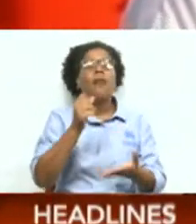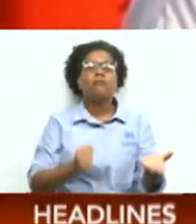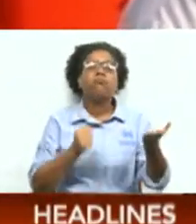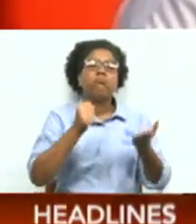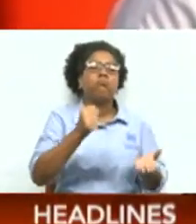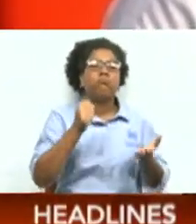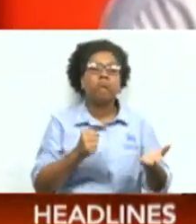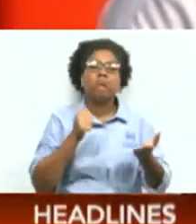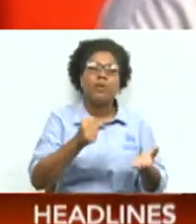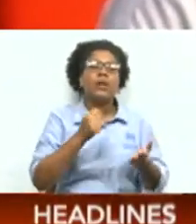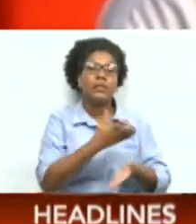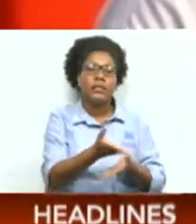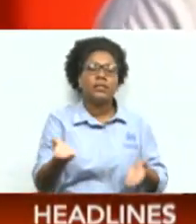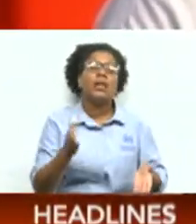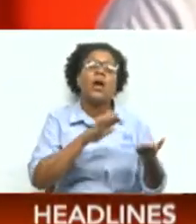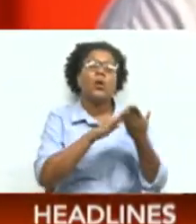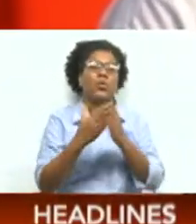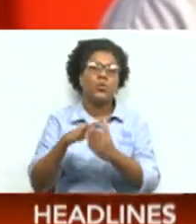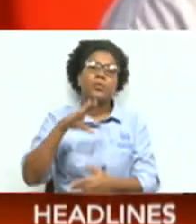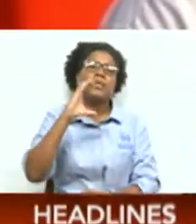Baptists in Balmain.